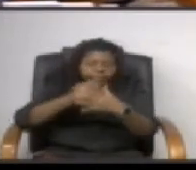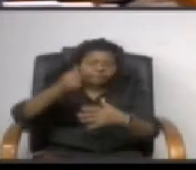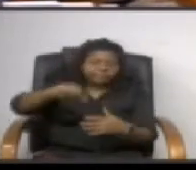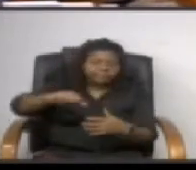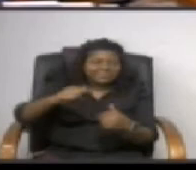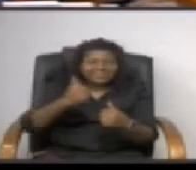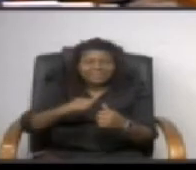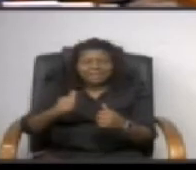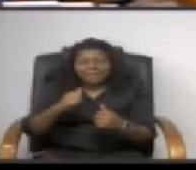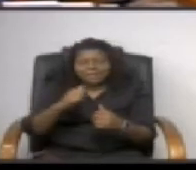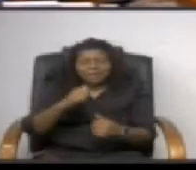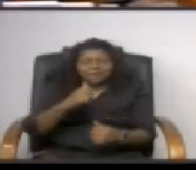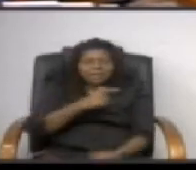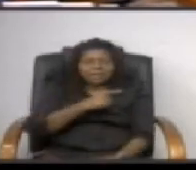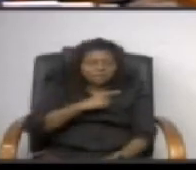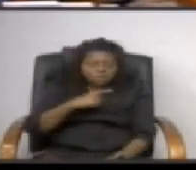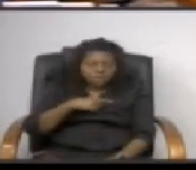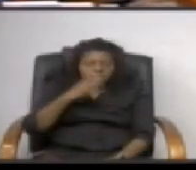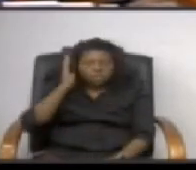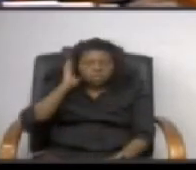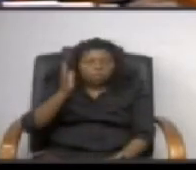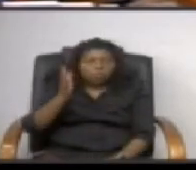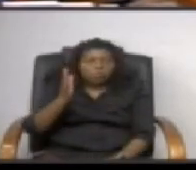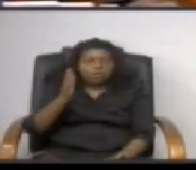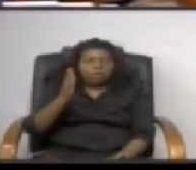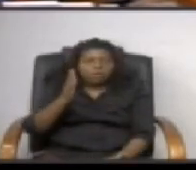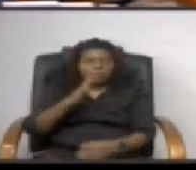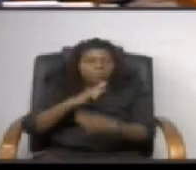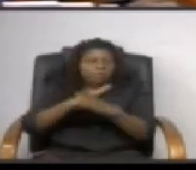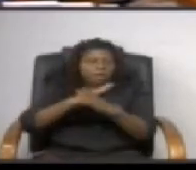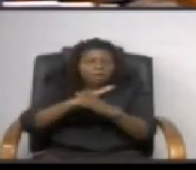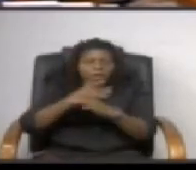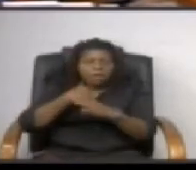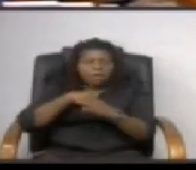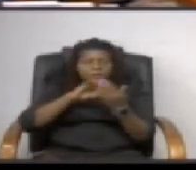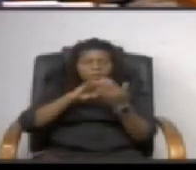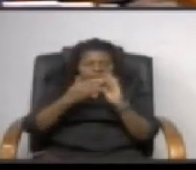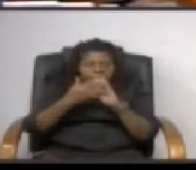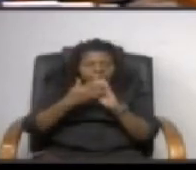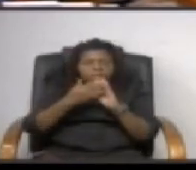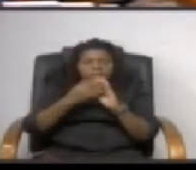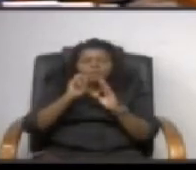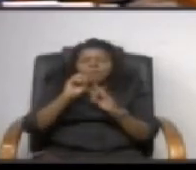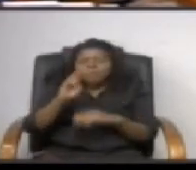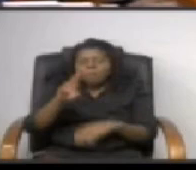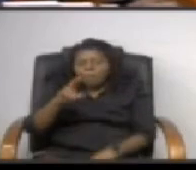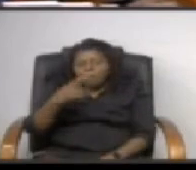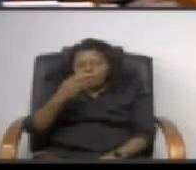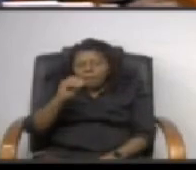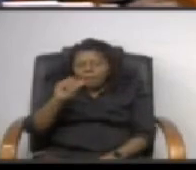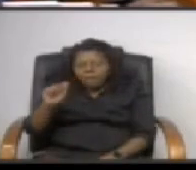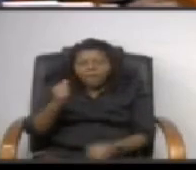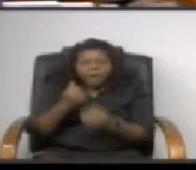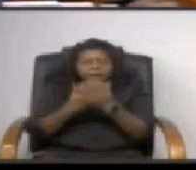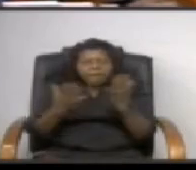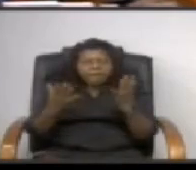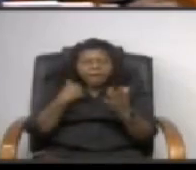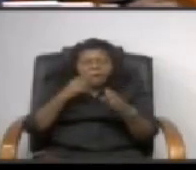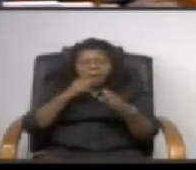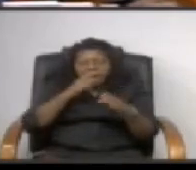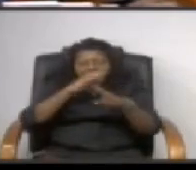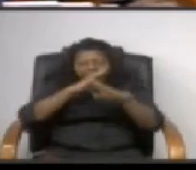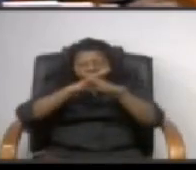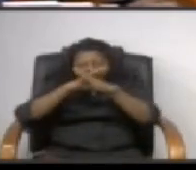prohibit uh municipalities or homeowners associations or any other entity